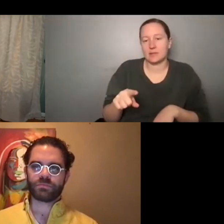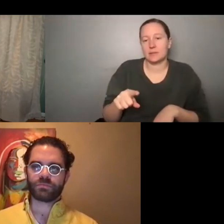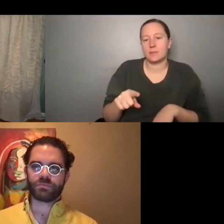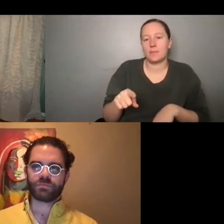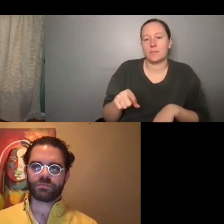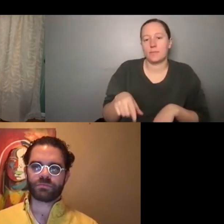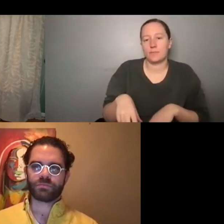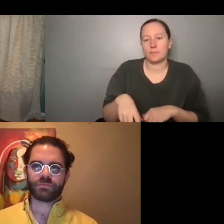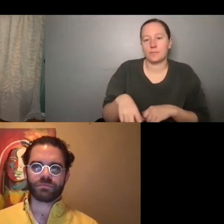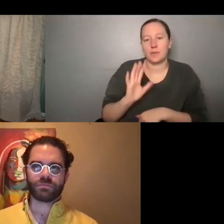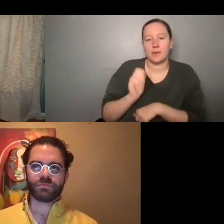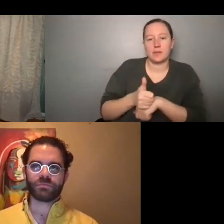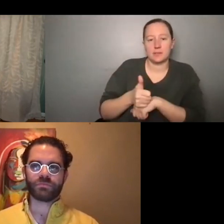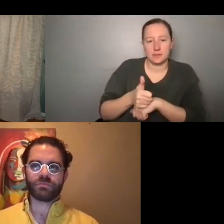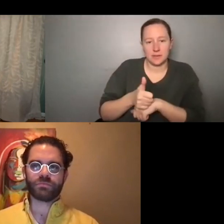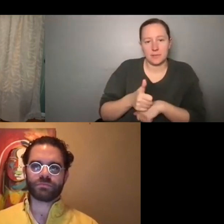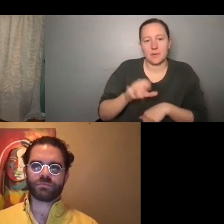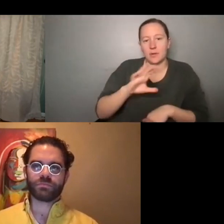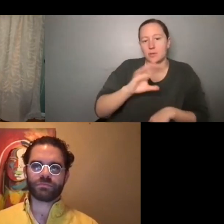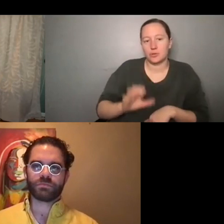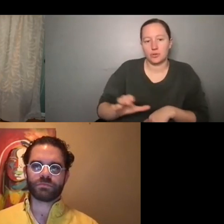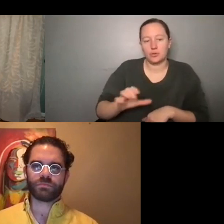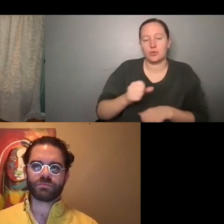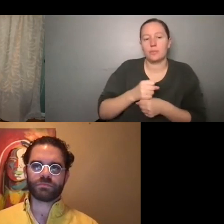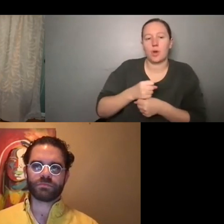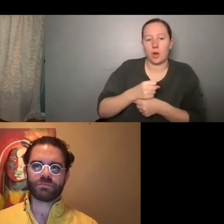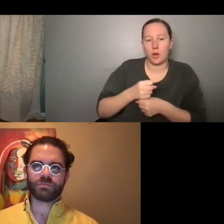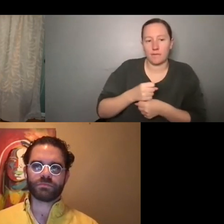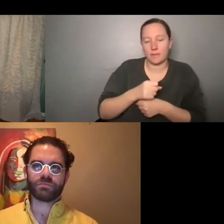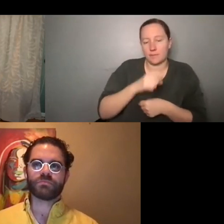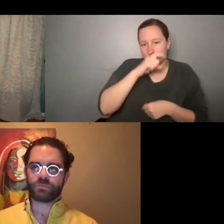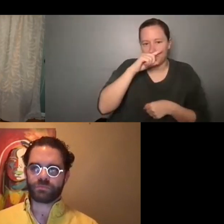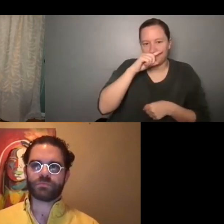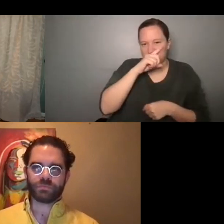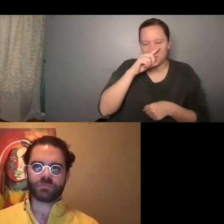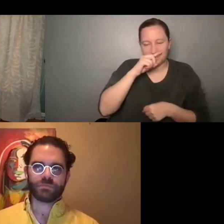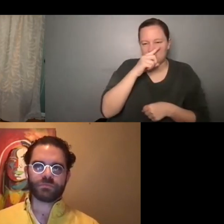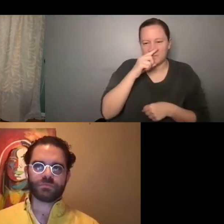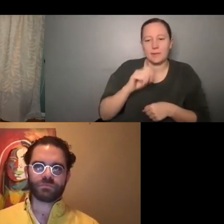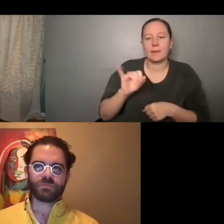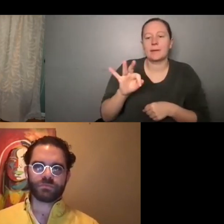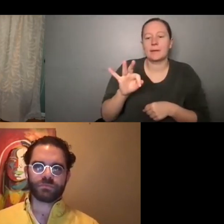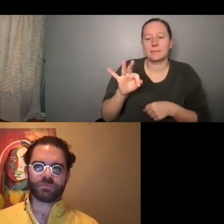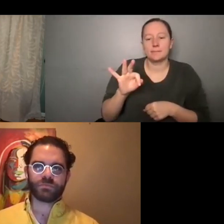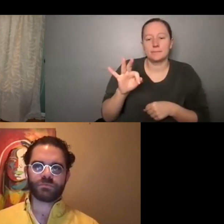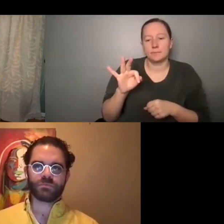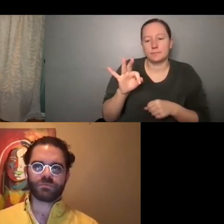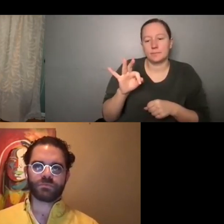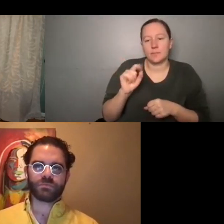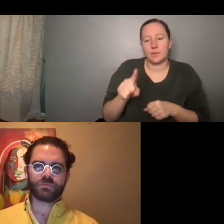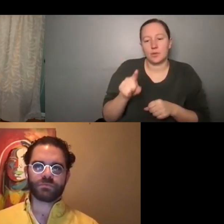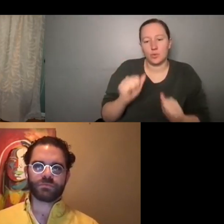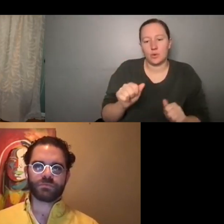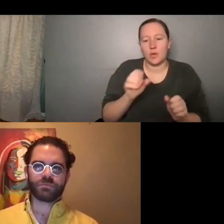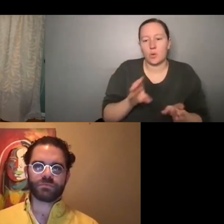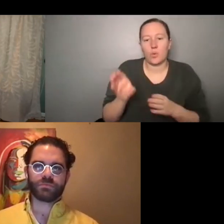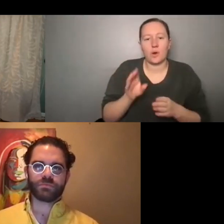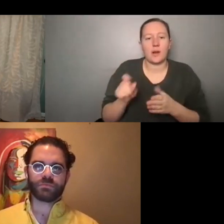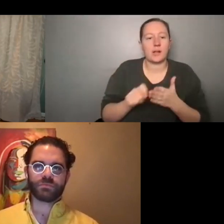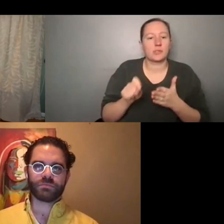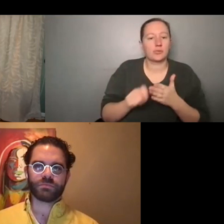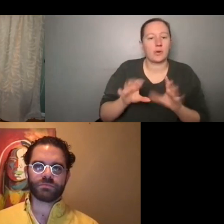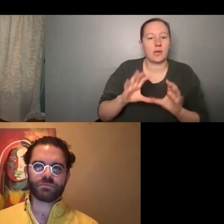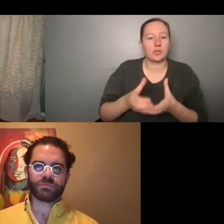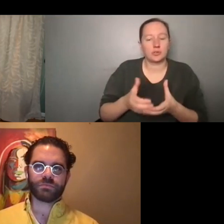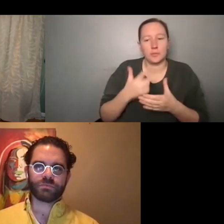is to set up those zoom coffees or those, you know, if you can organize a writer's group, cause